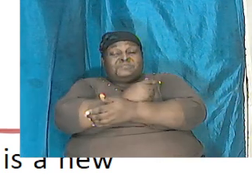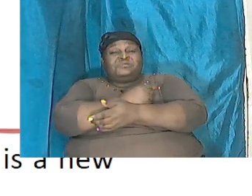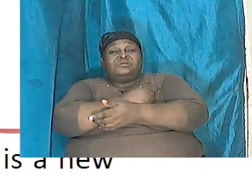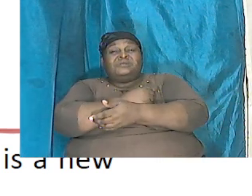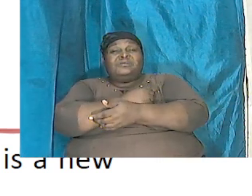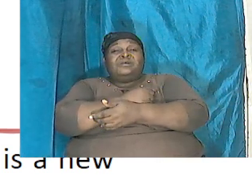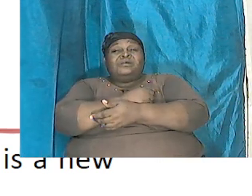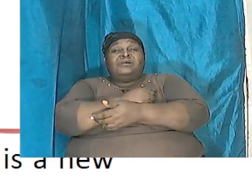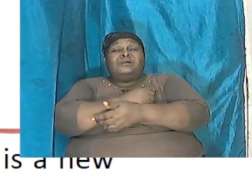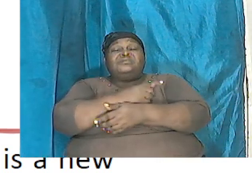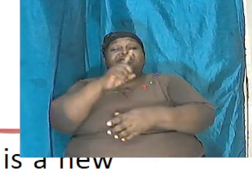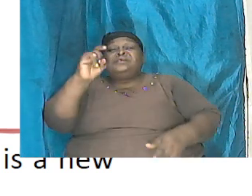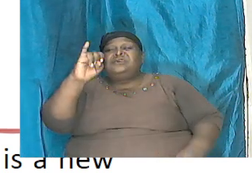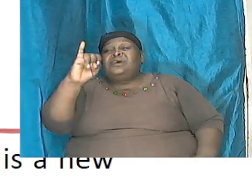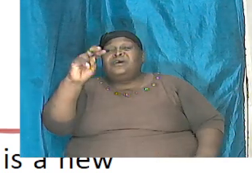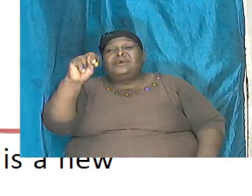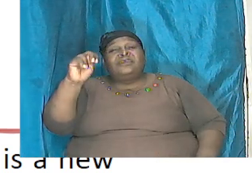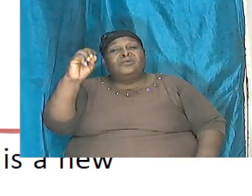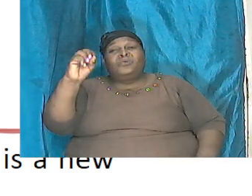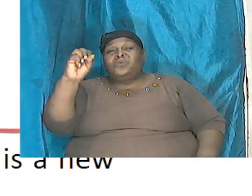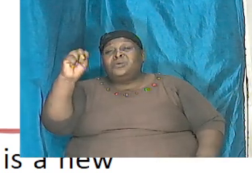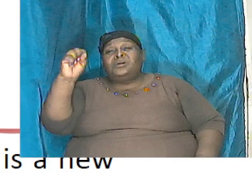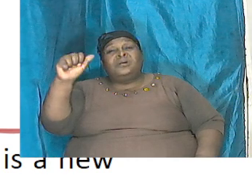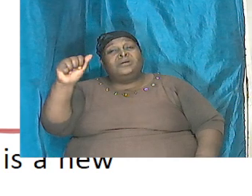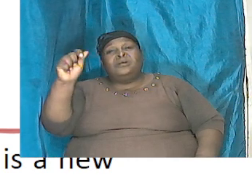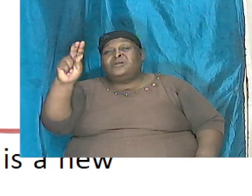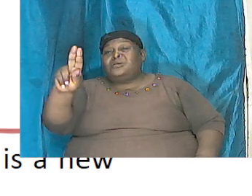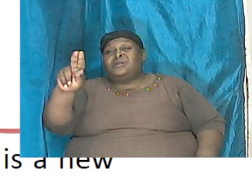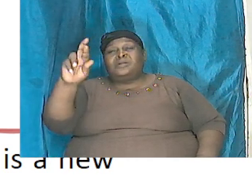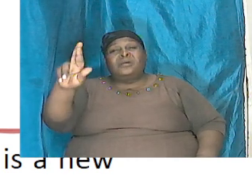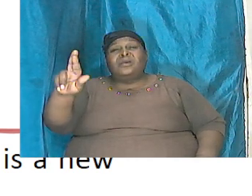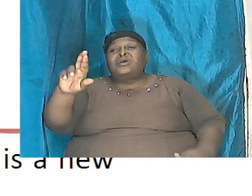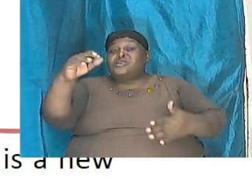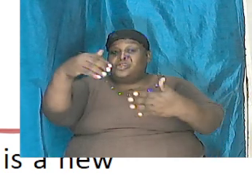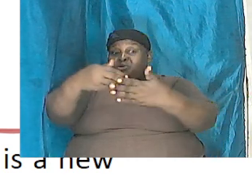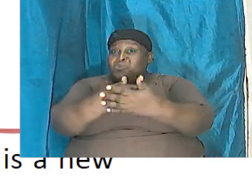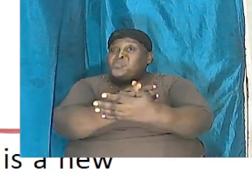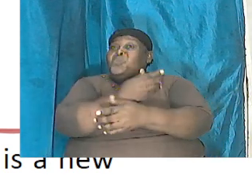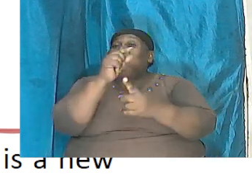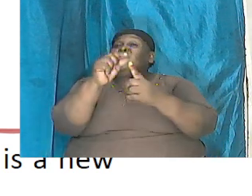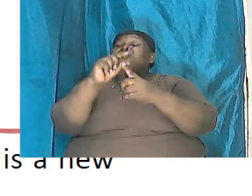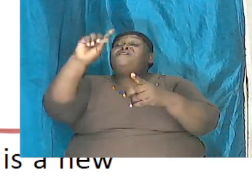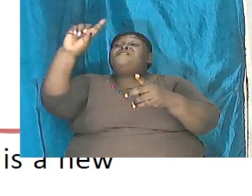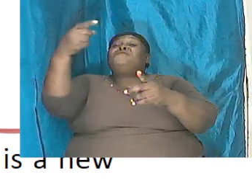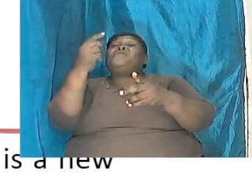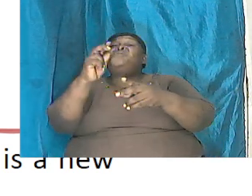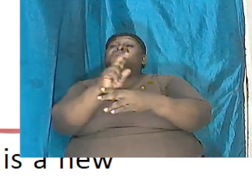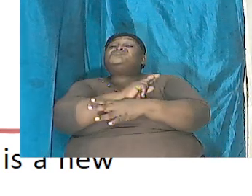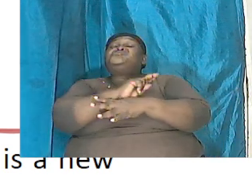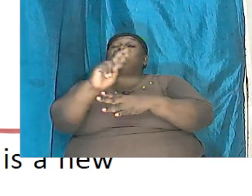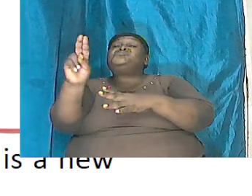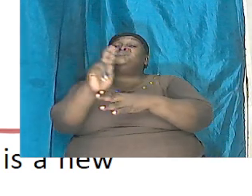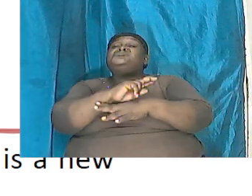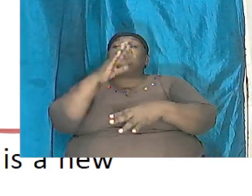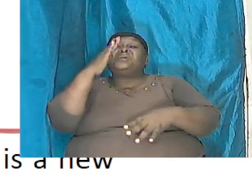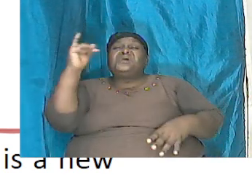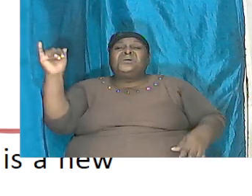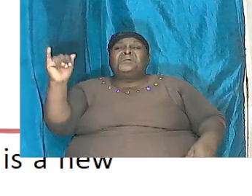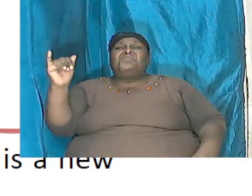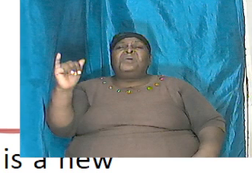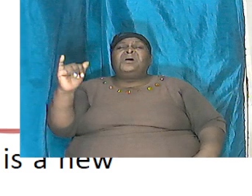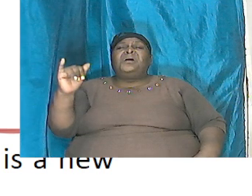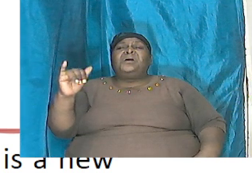relatively brand new word it was first used by Richard